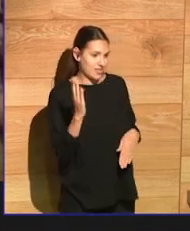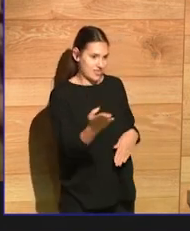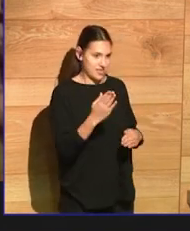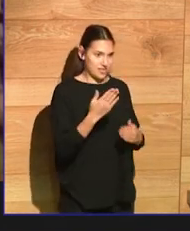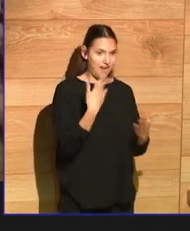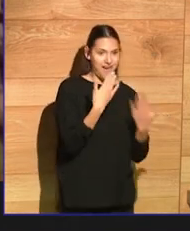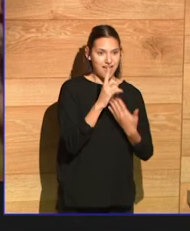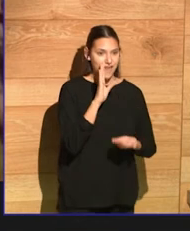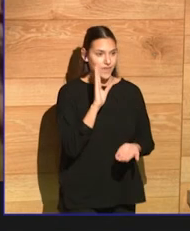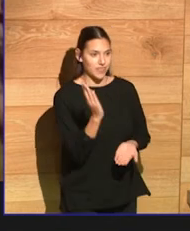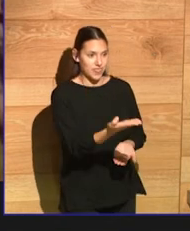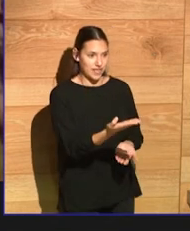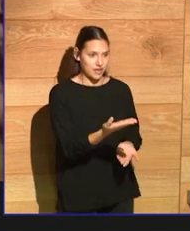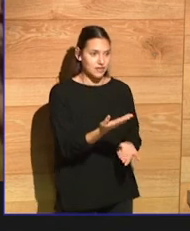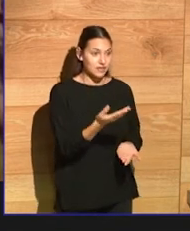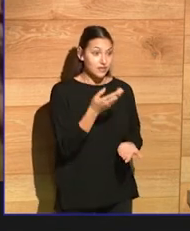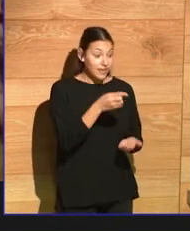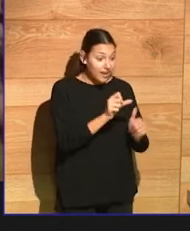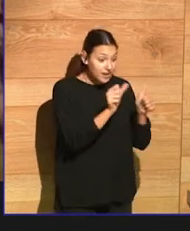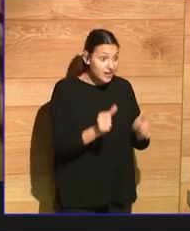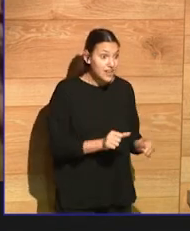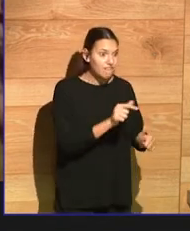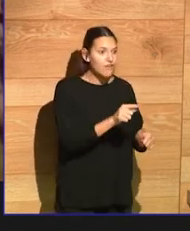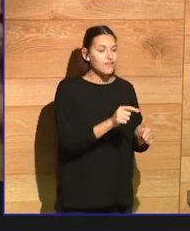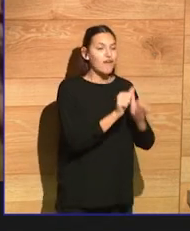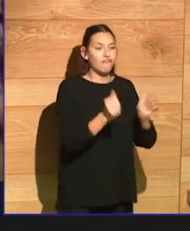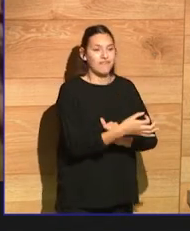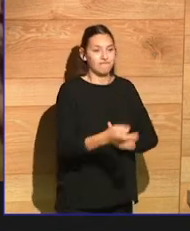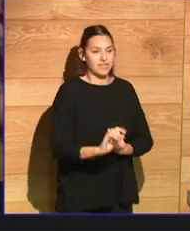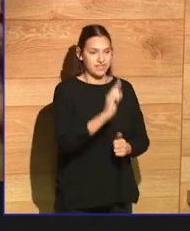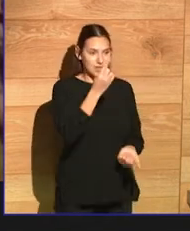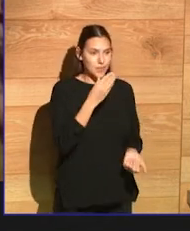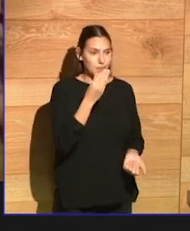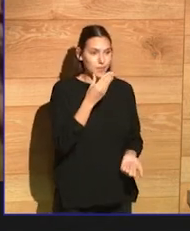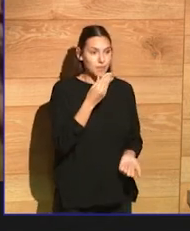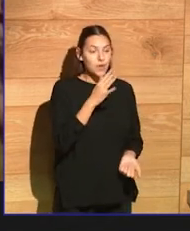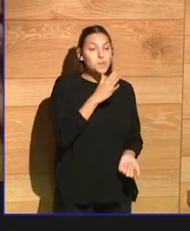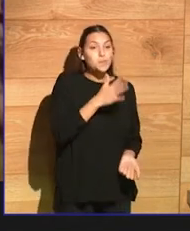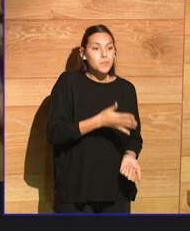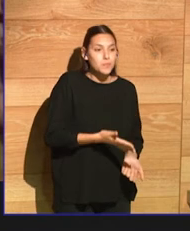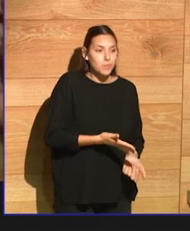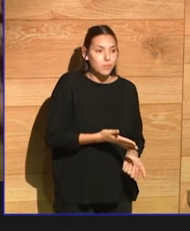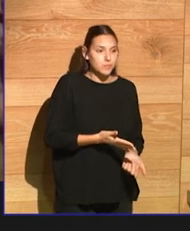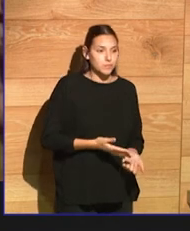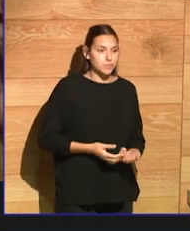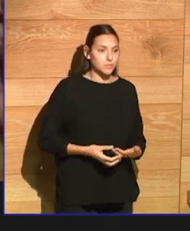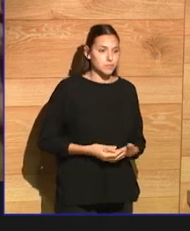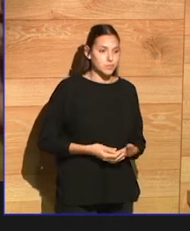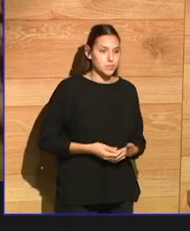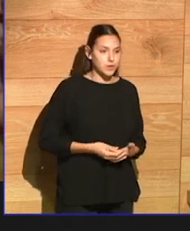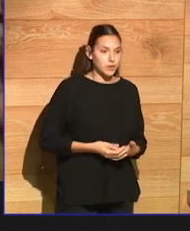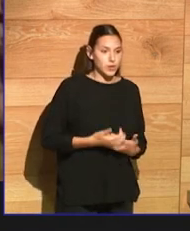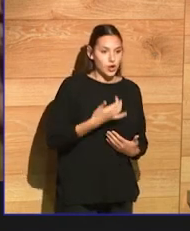because you're not out there banging a drum and saying abortion is good or abortion is bad.